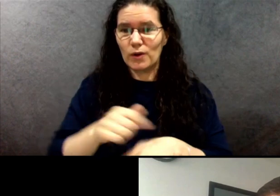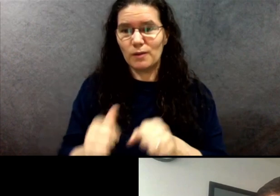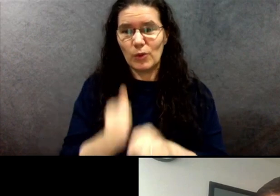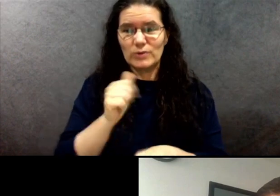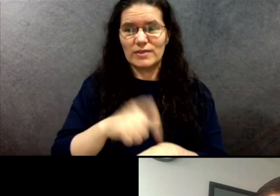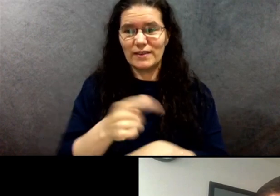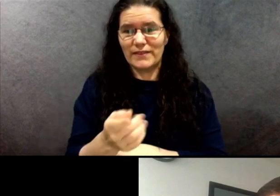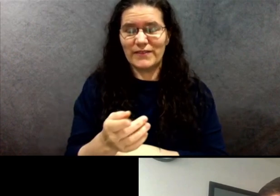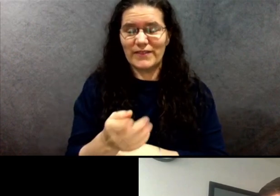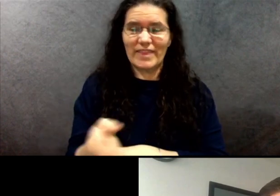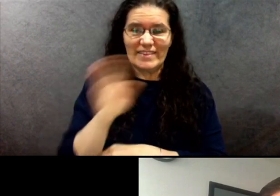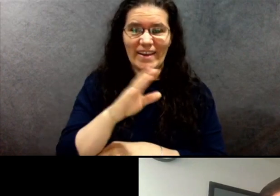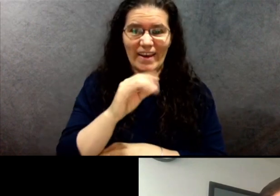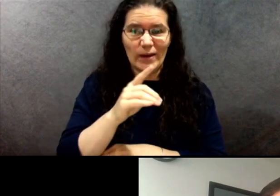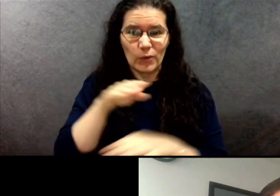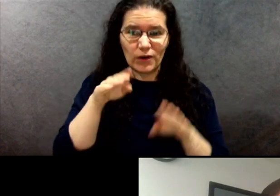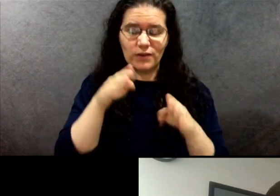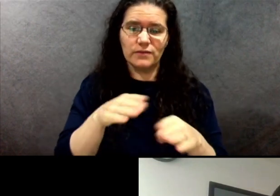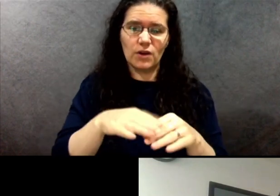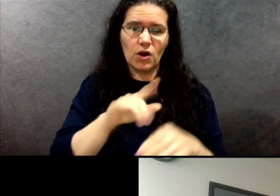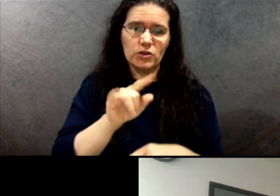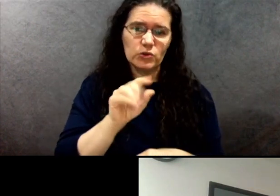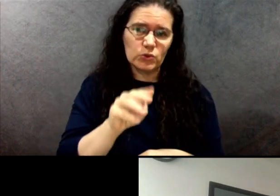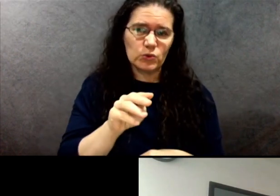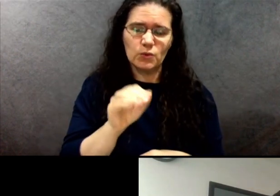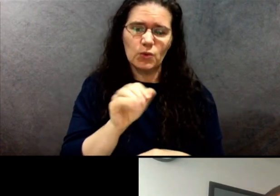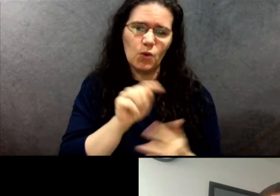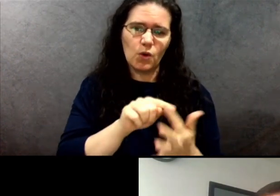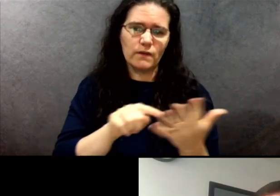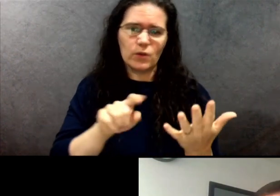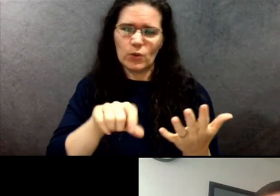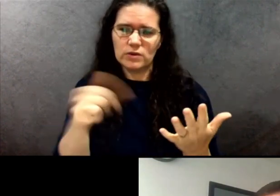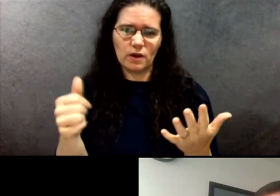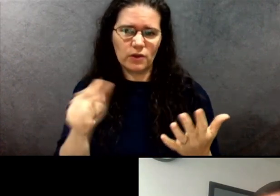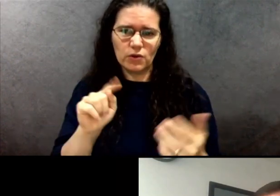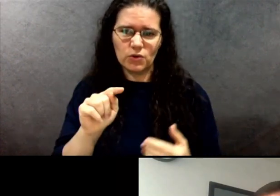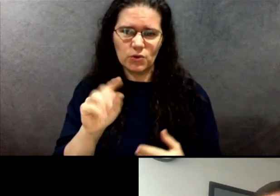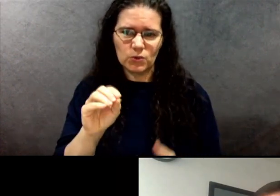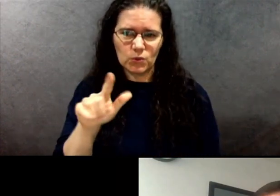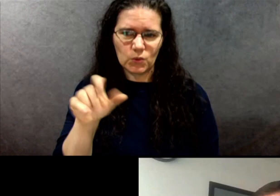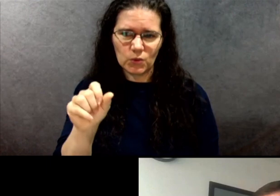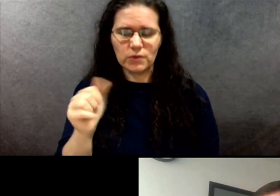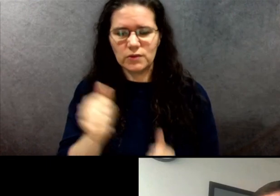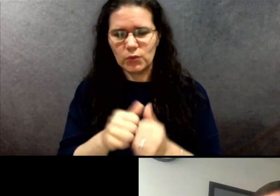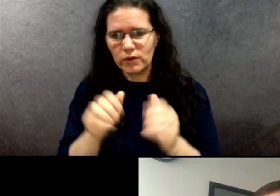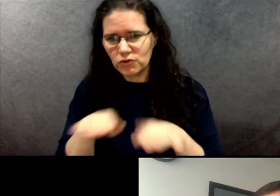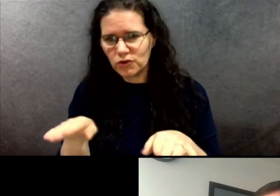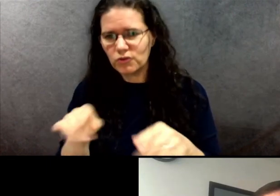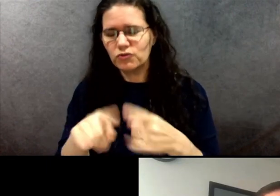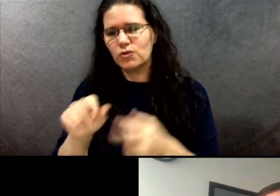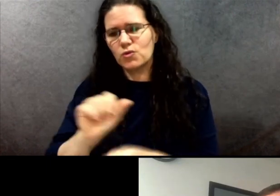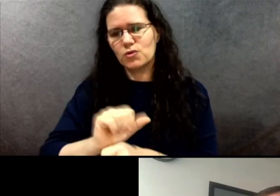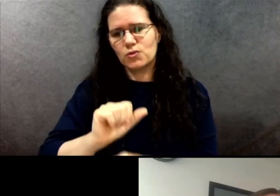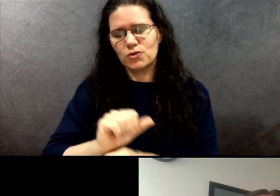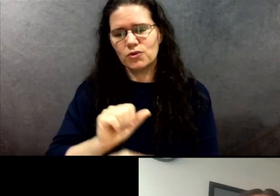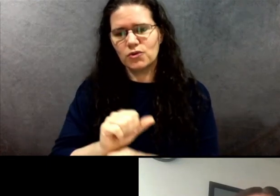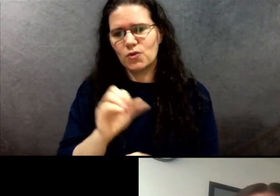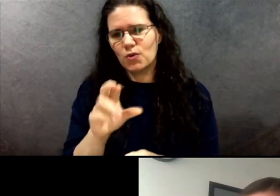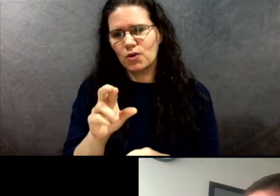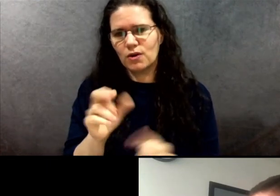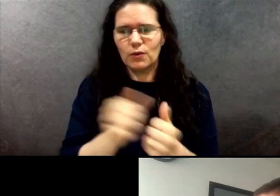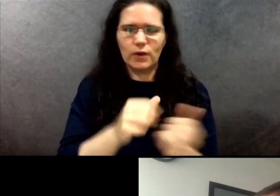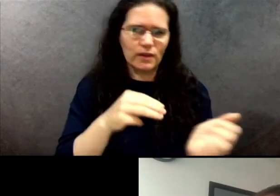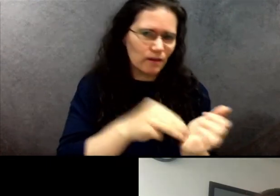our days on Zoom or one of those other tools with our children or work or with our